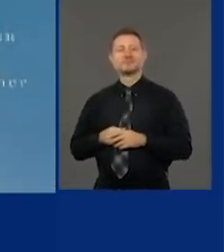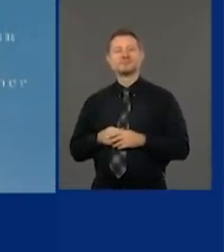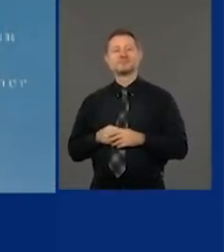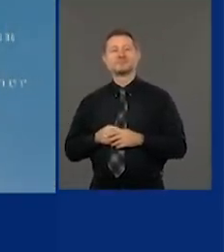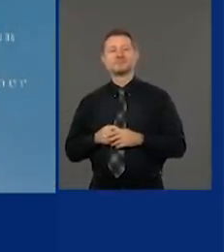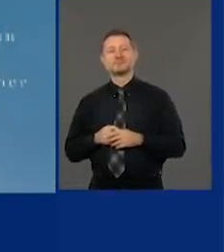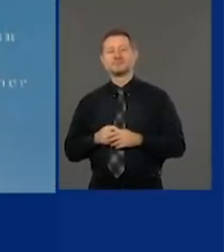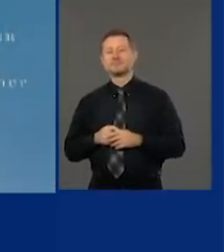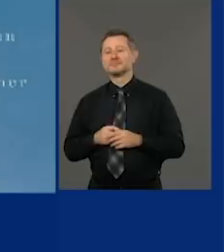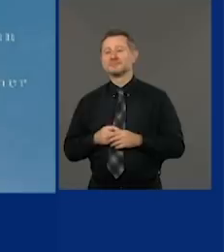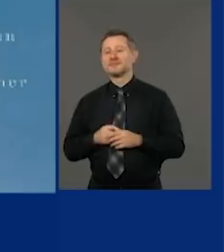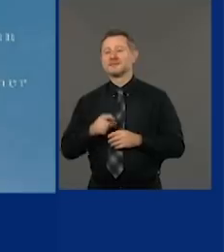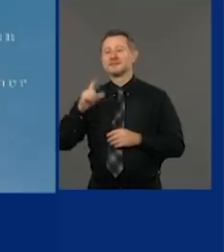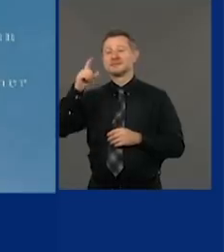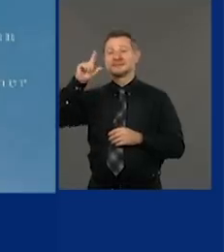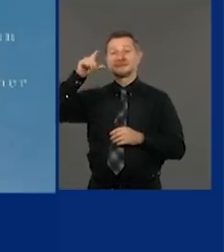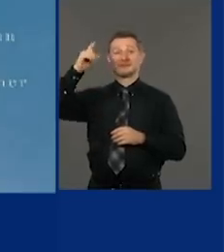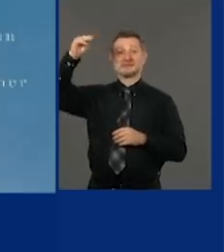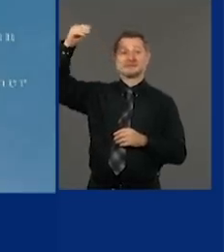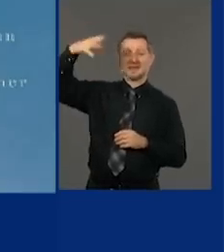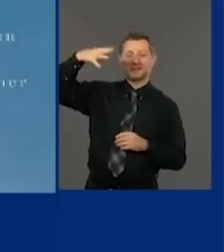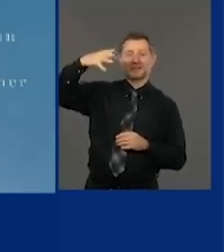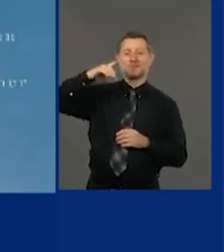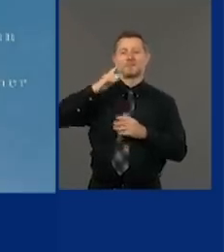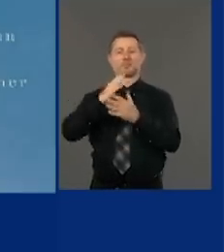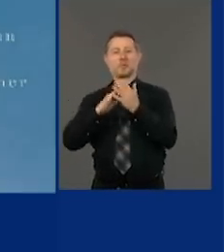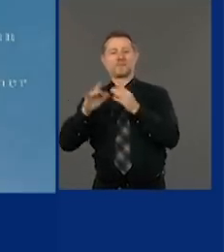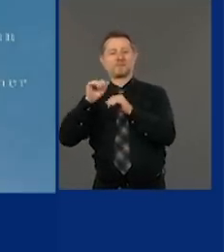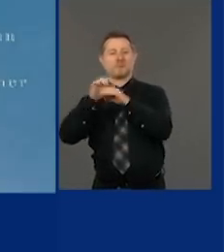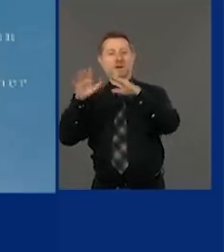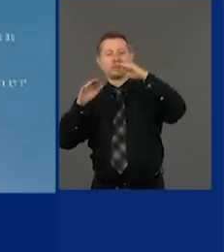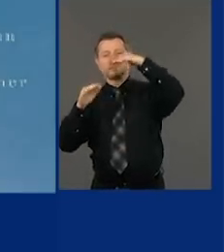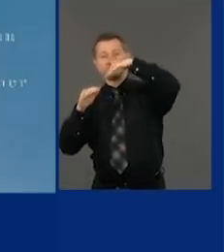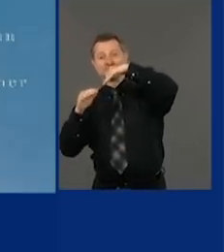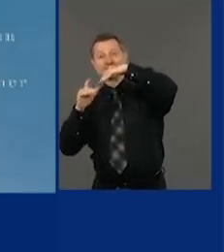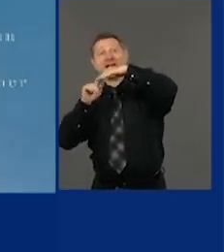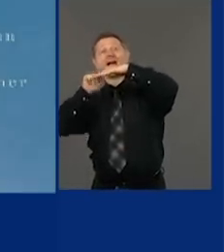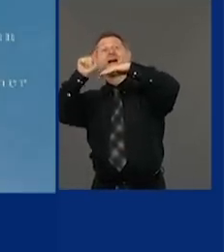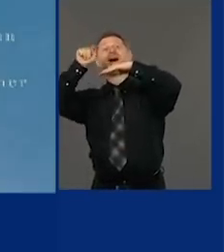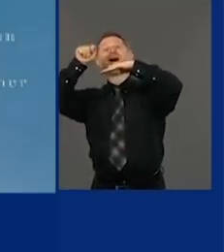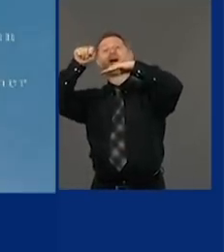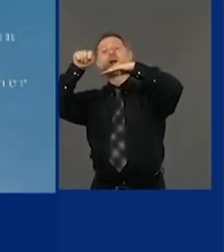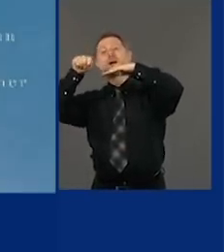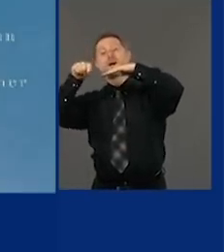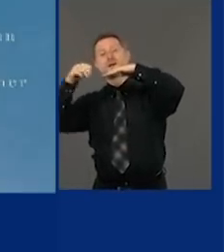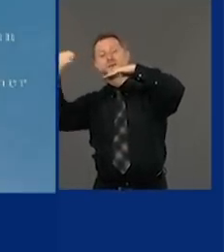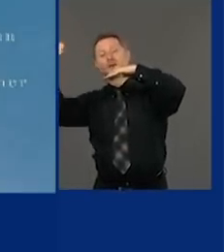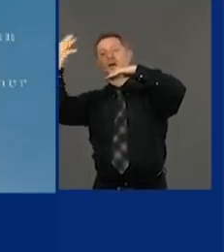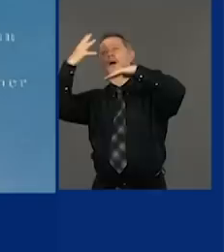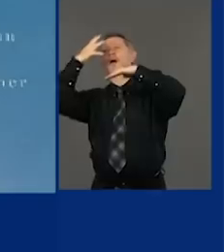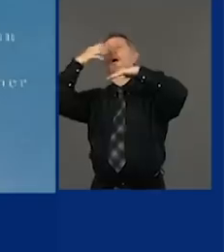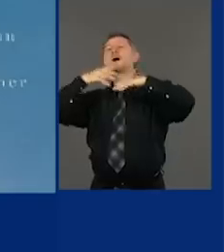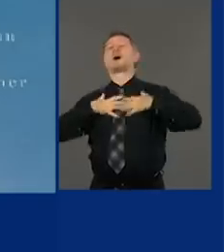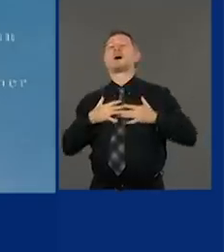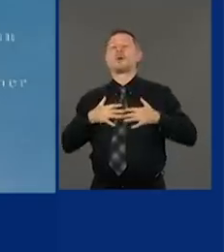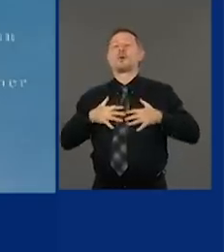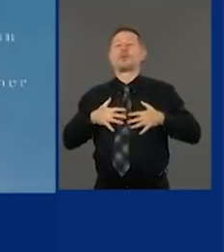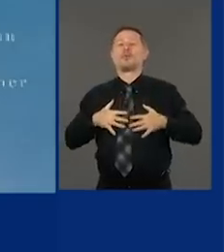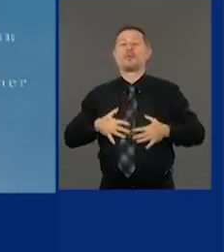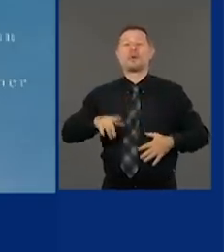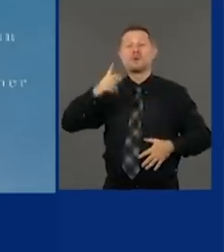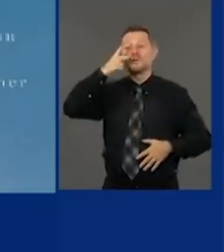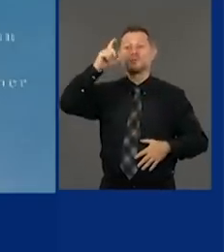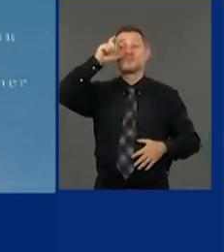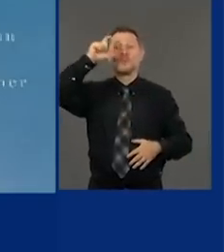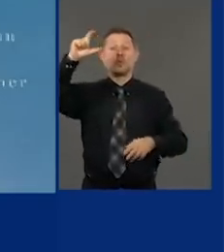The sun is on the other side of the mountain. We just had to make it to the other side of the mountain. There's the man in the moon. It's